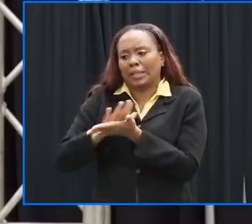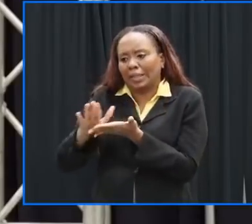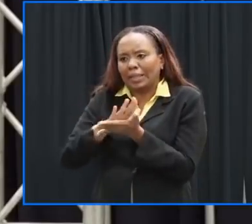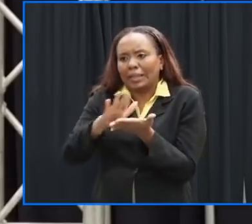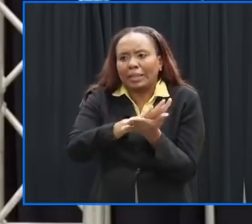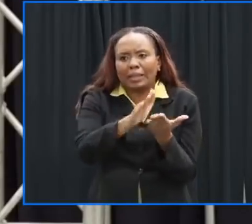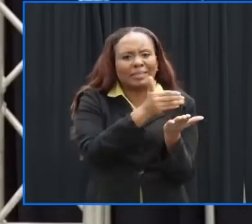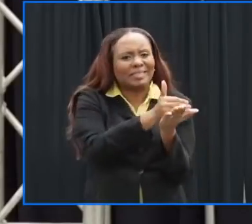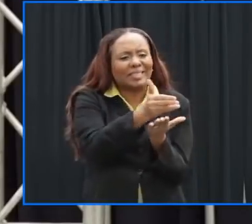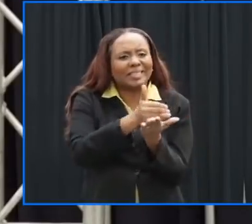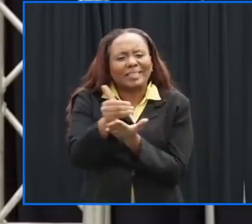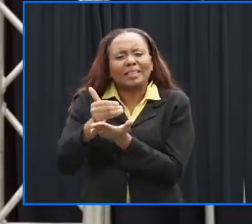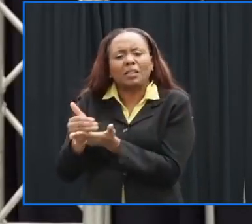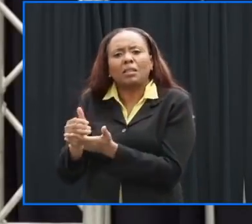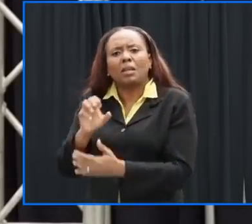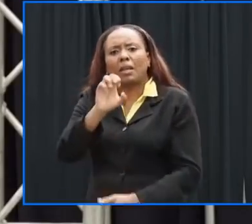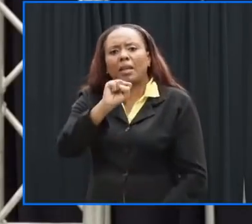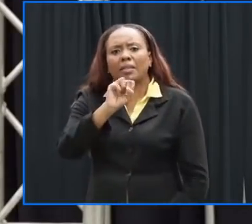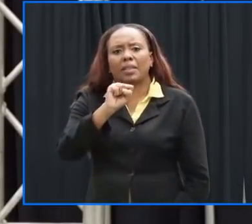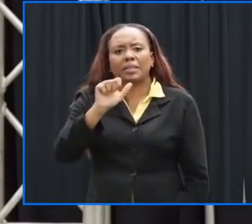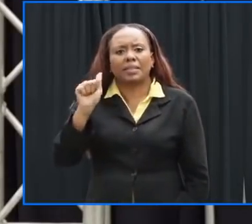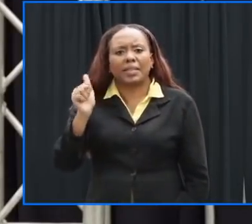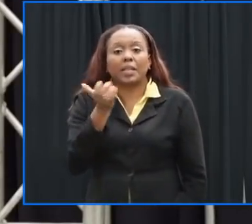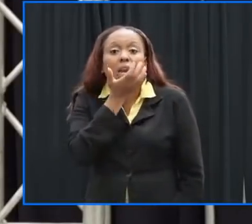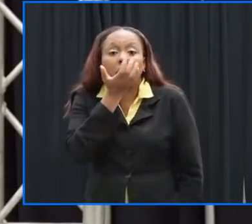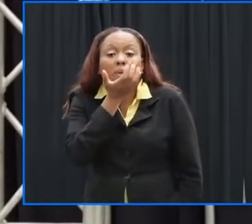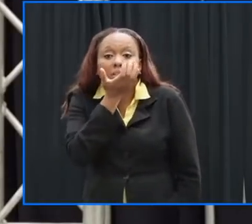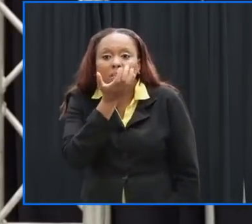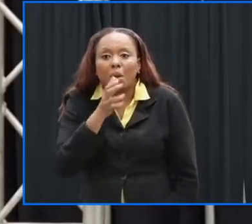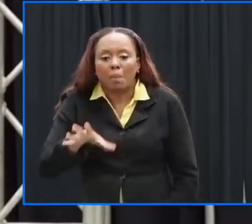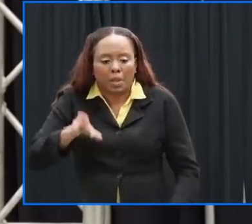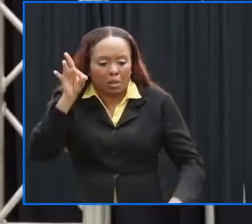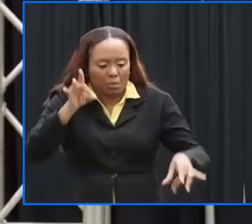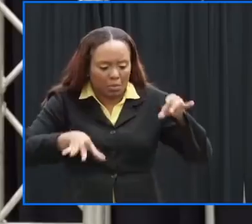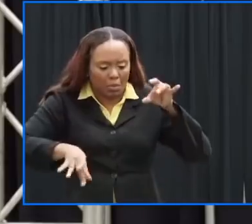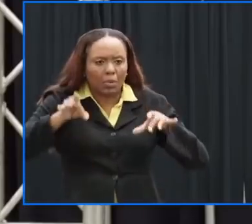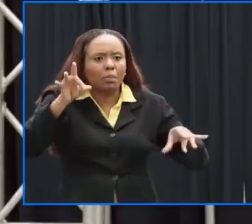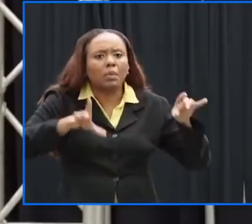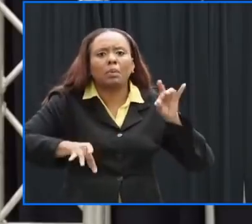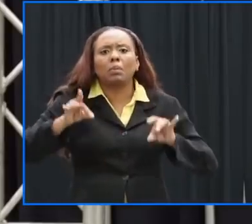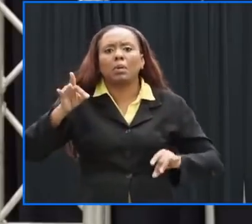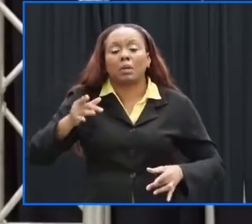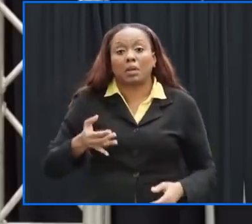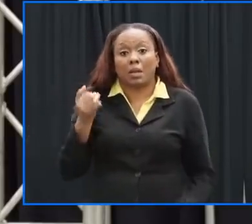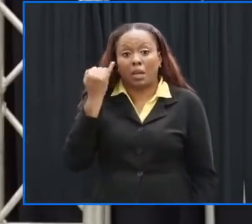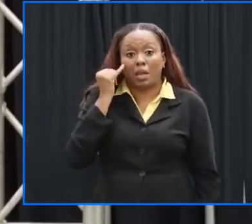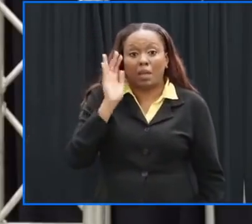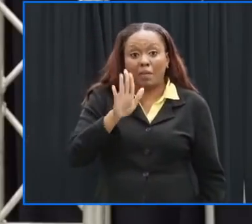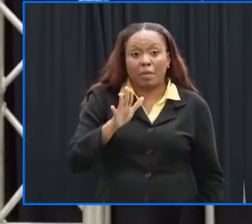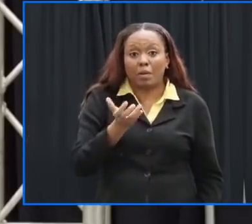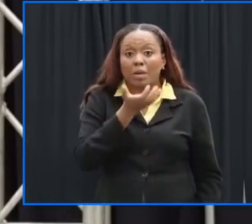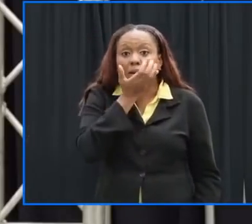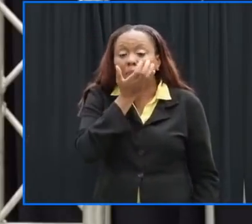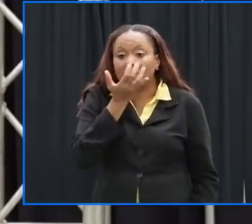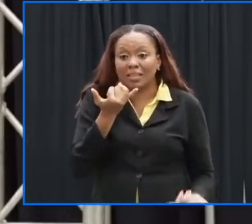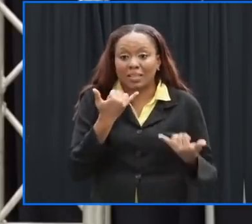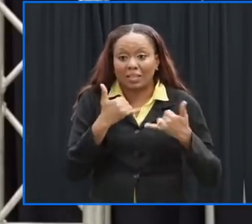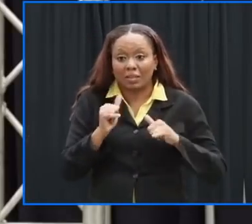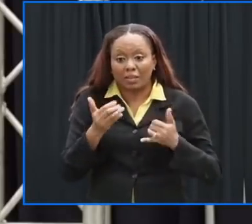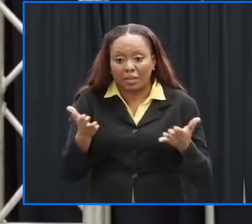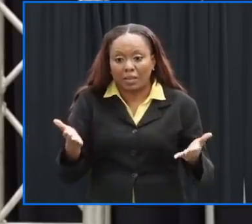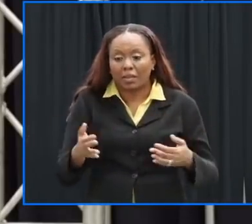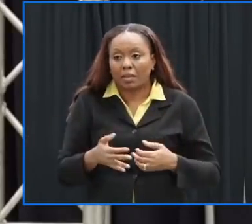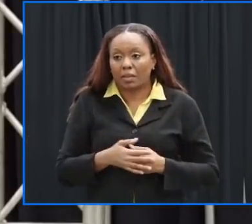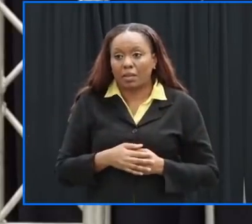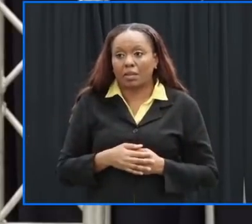sanitation service authority was out in full force today doing garbage pickups if your garbage has not been picked up by a certain time then